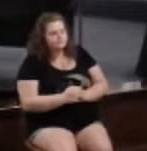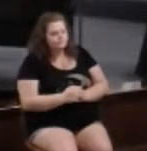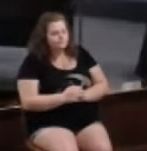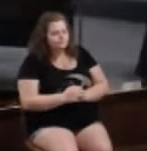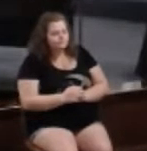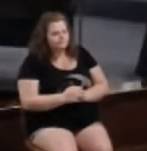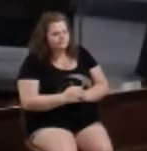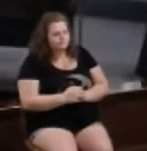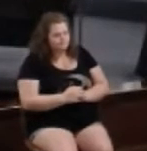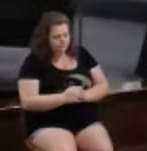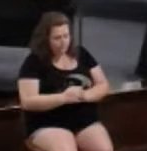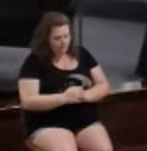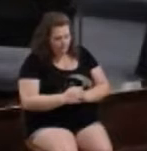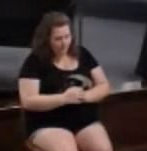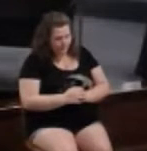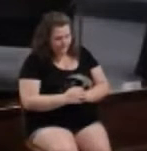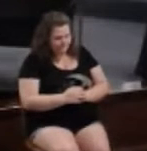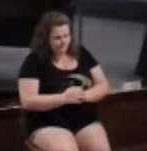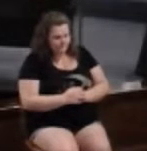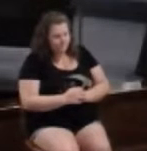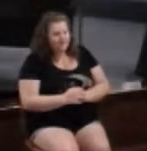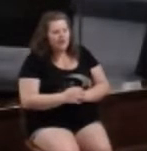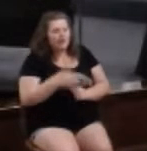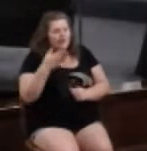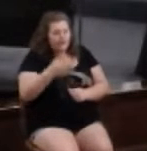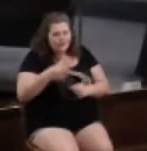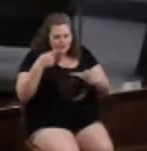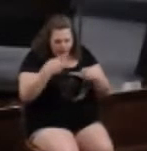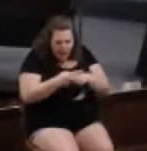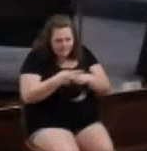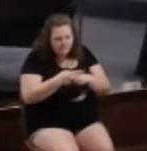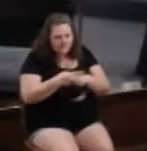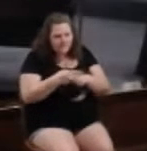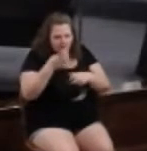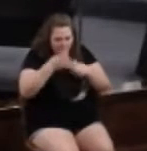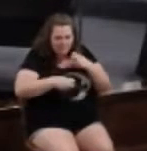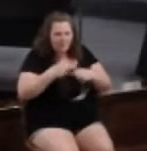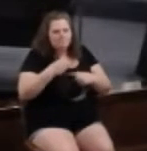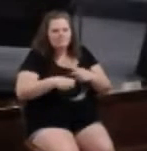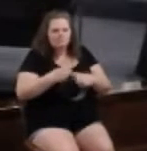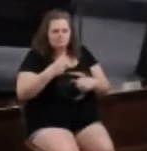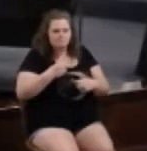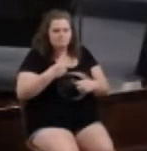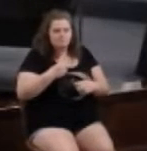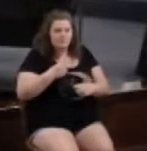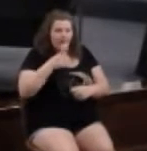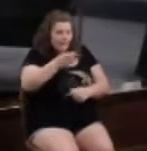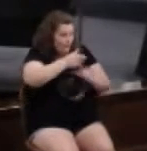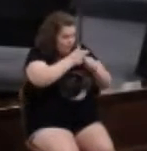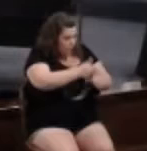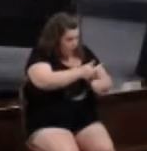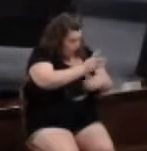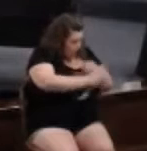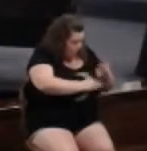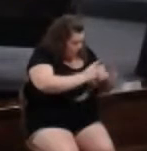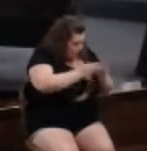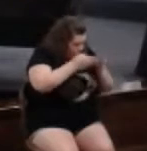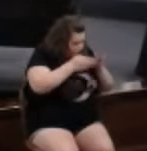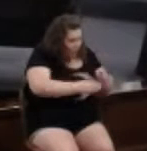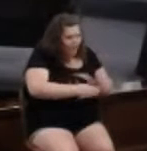There's a conflict. There's an issue. I've got a problem. If we're doing it the worldly way, we're doing it wrong.